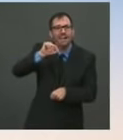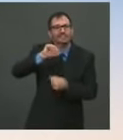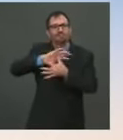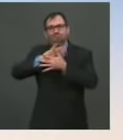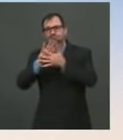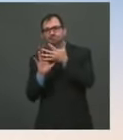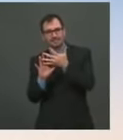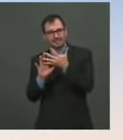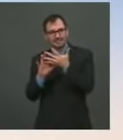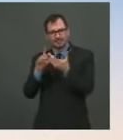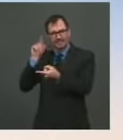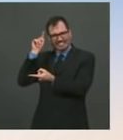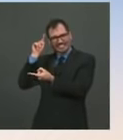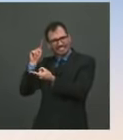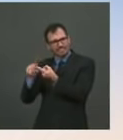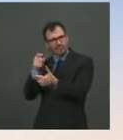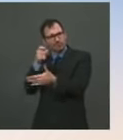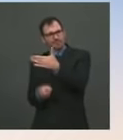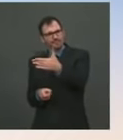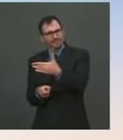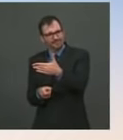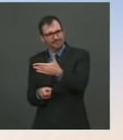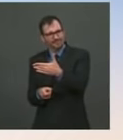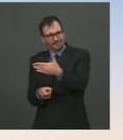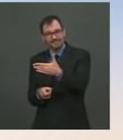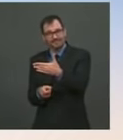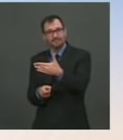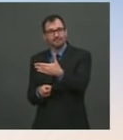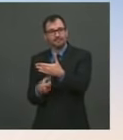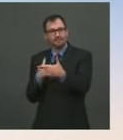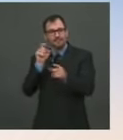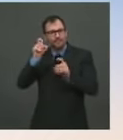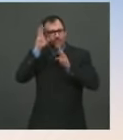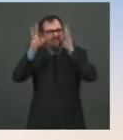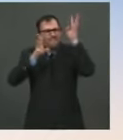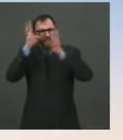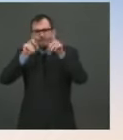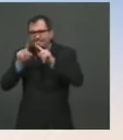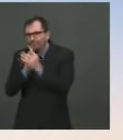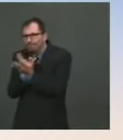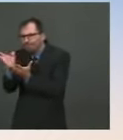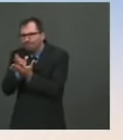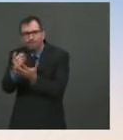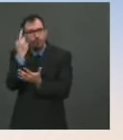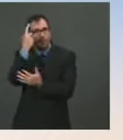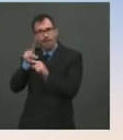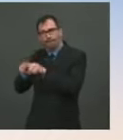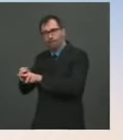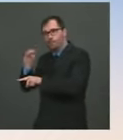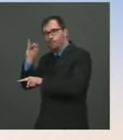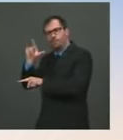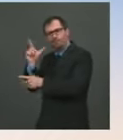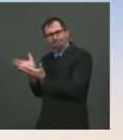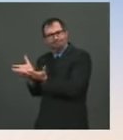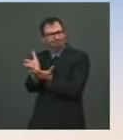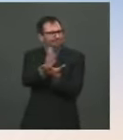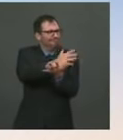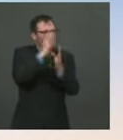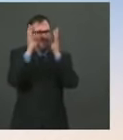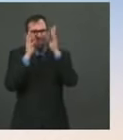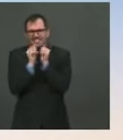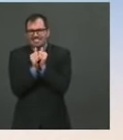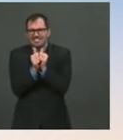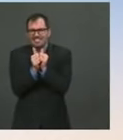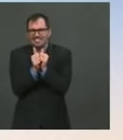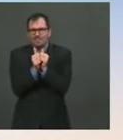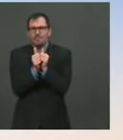but we are going to use every tool at our disposal to make sure that we address this. The And does this show the limits of American influence on some of the U.S.